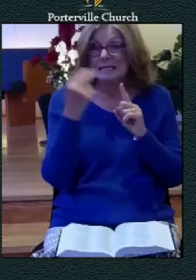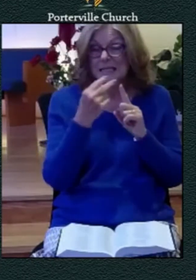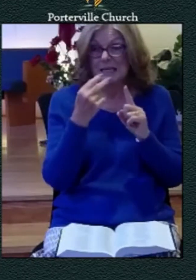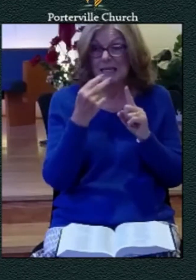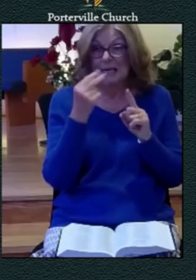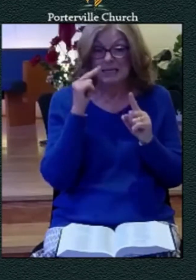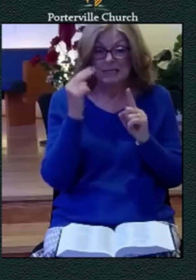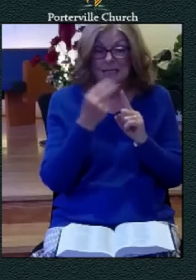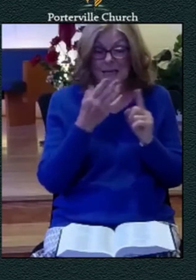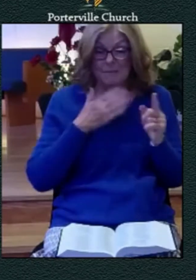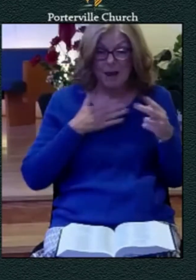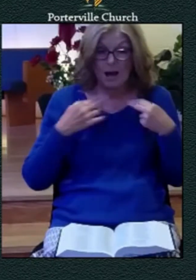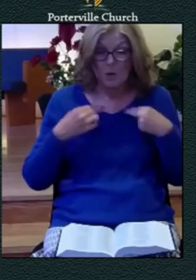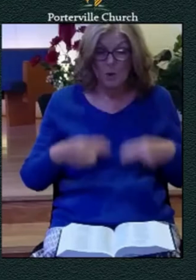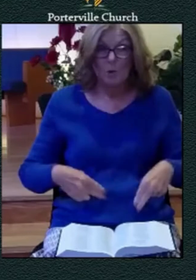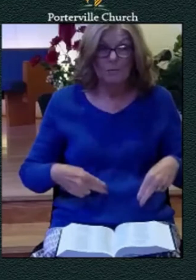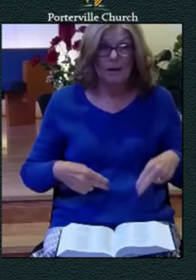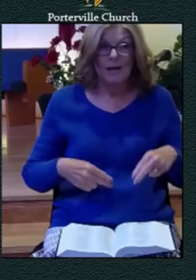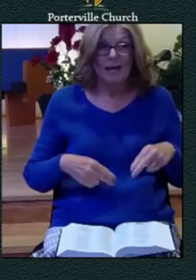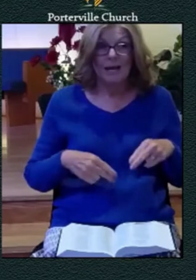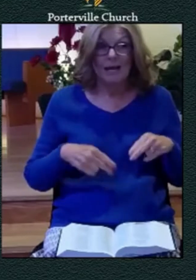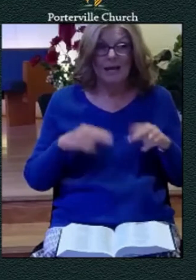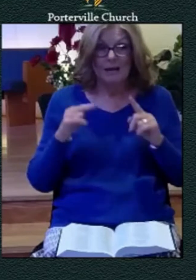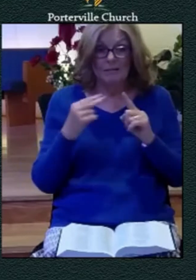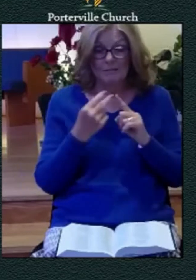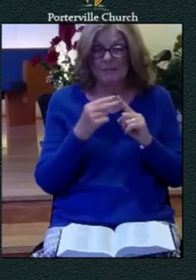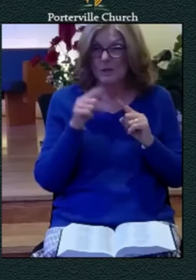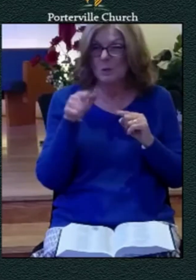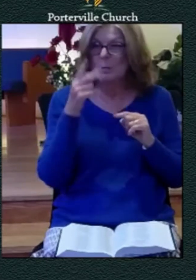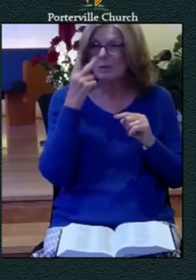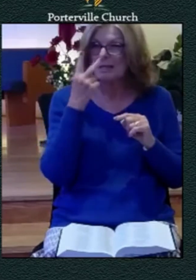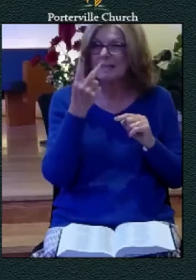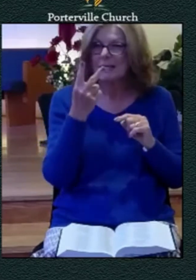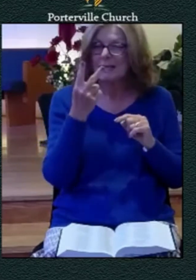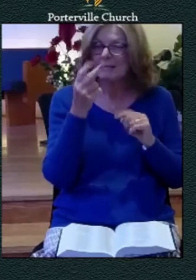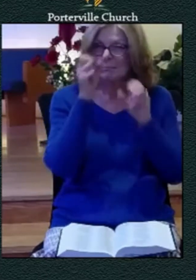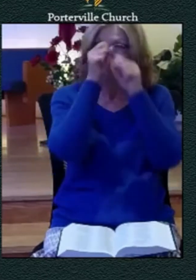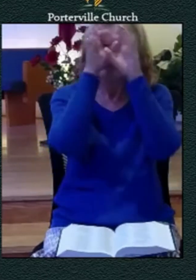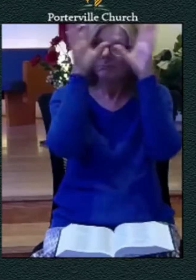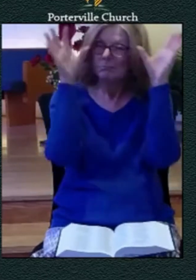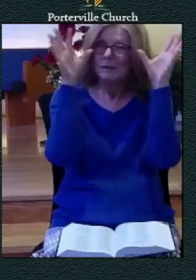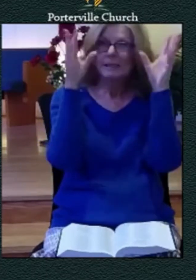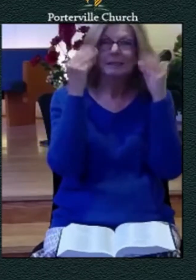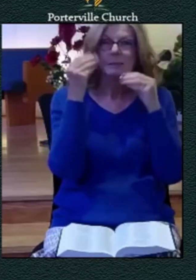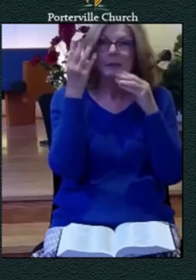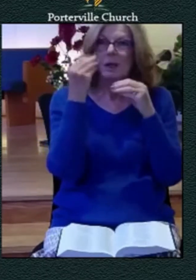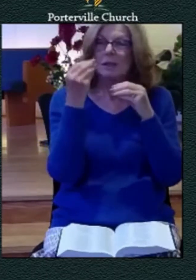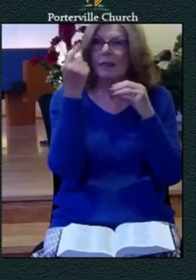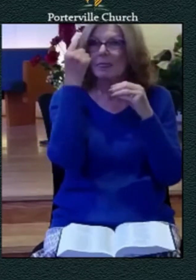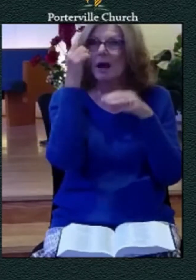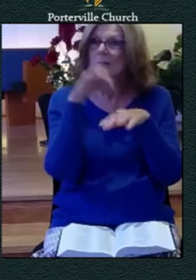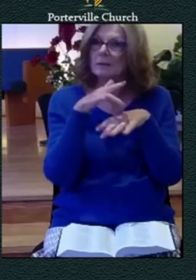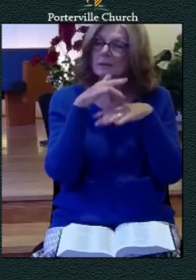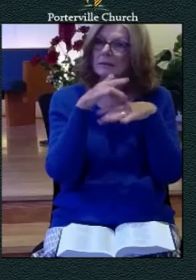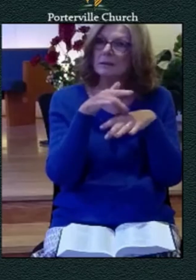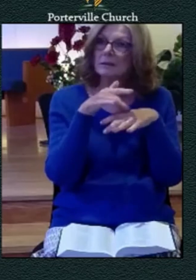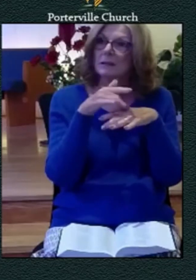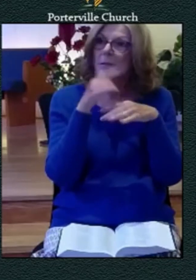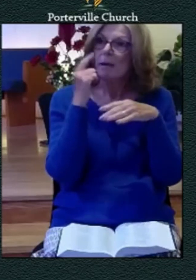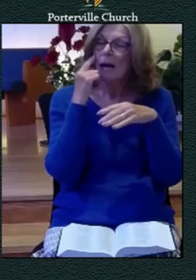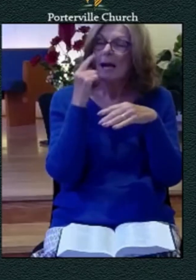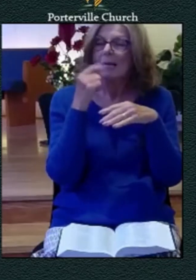certain elements in your experience or there's certain thoughts in the mind and and and they keep you there